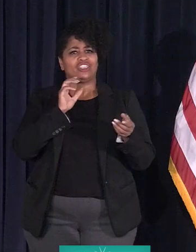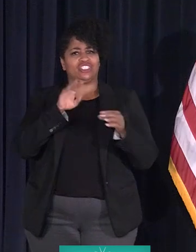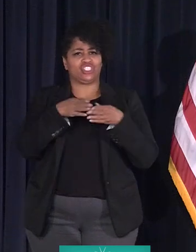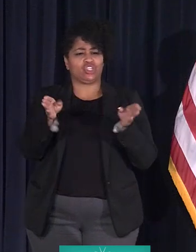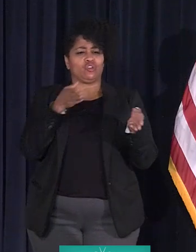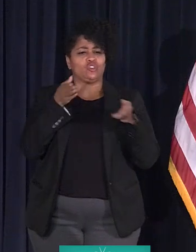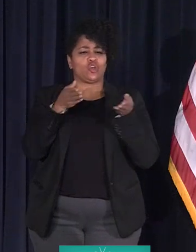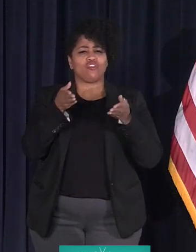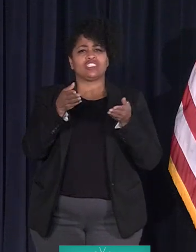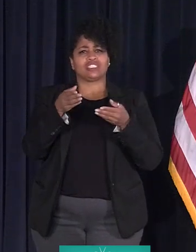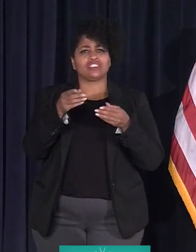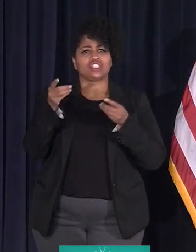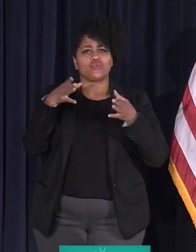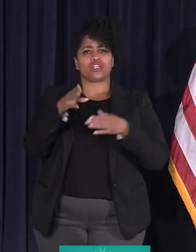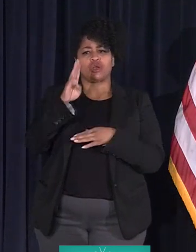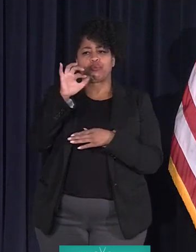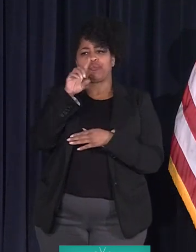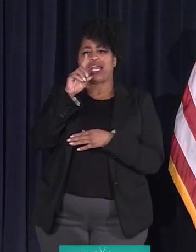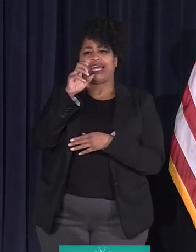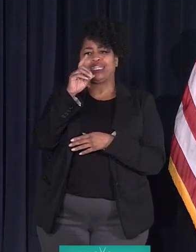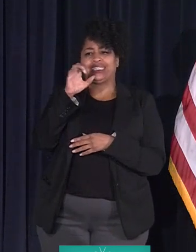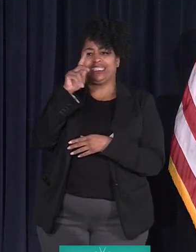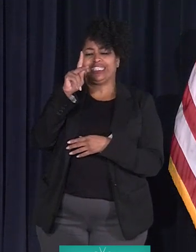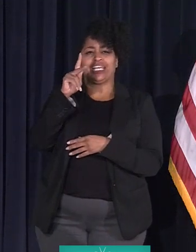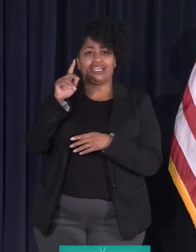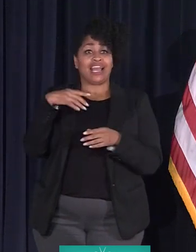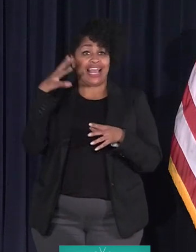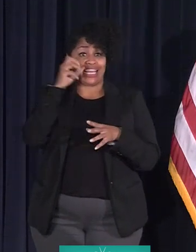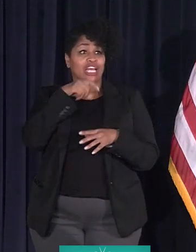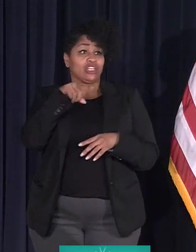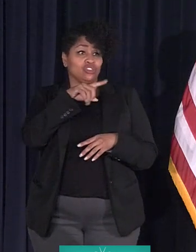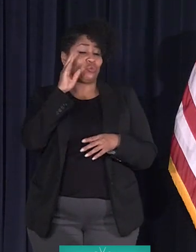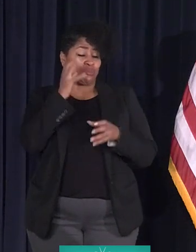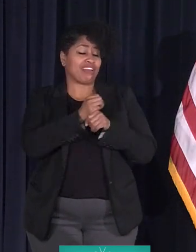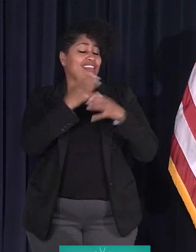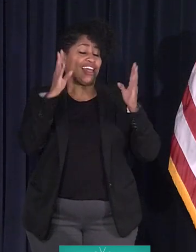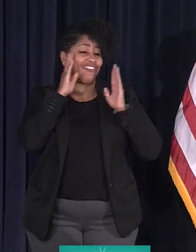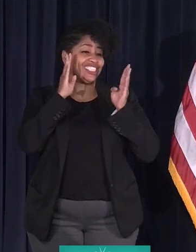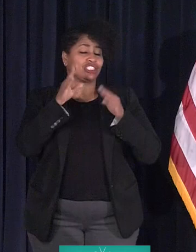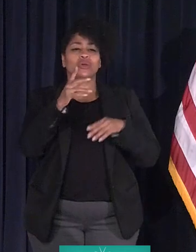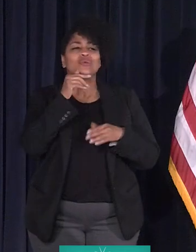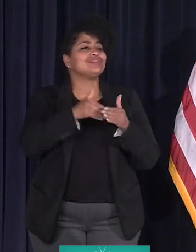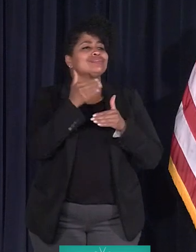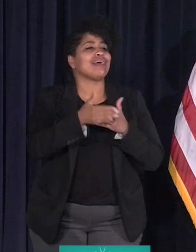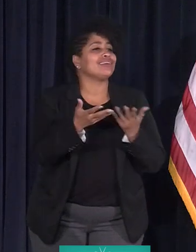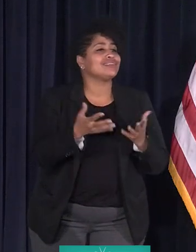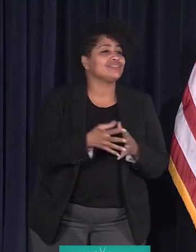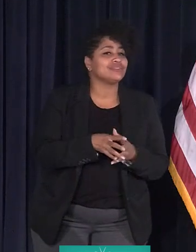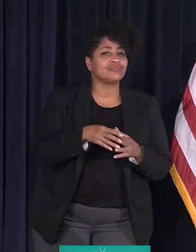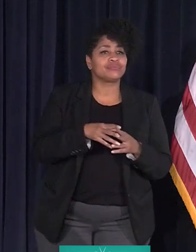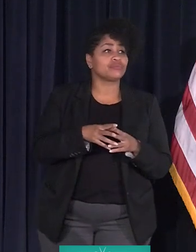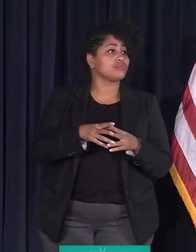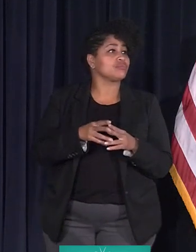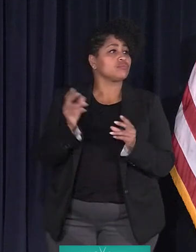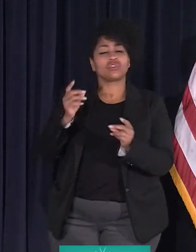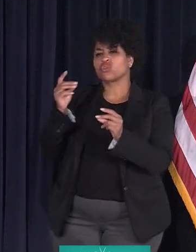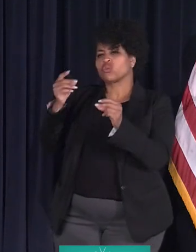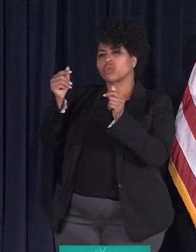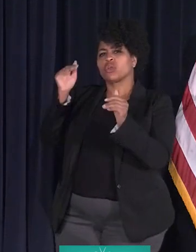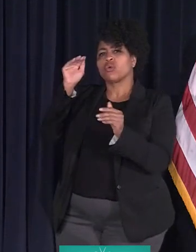Brad Dix. So, District 4, I guess, will be getting a lot of attention. Who's next? A quick reminder.